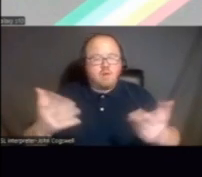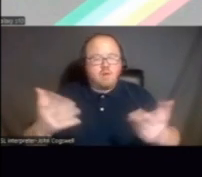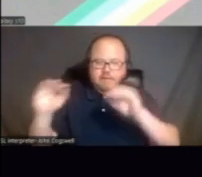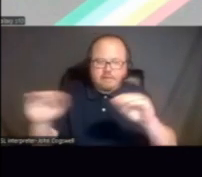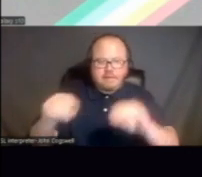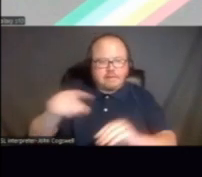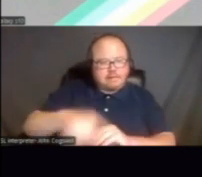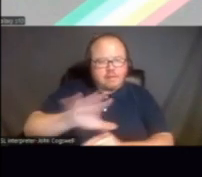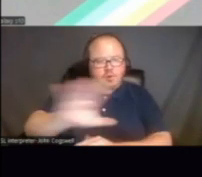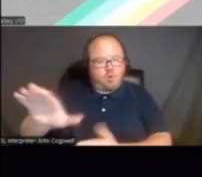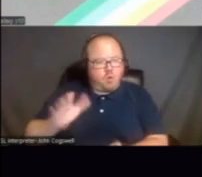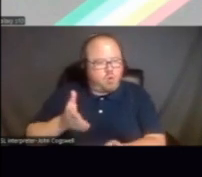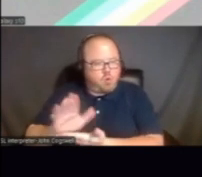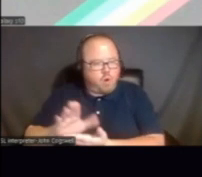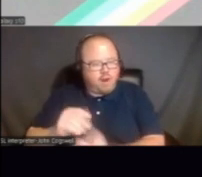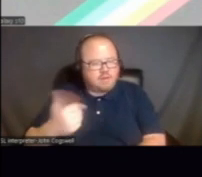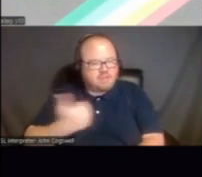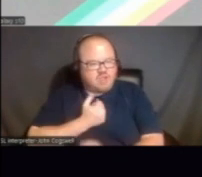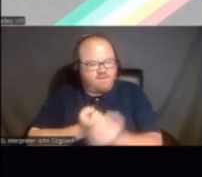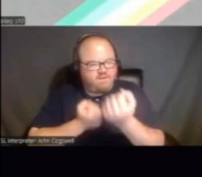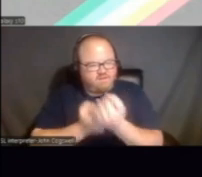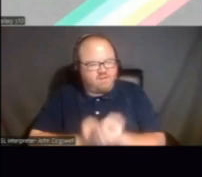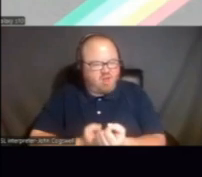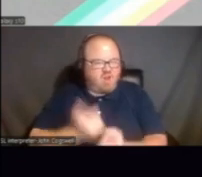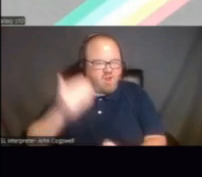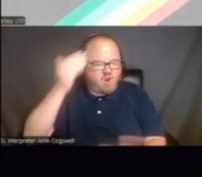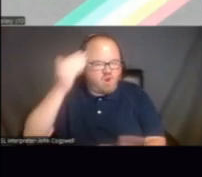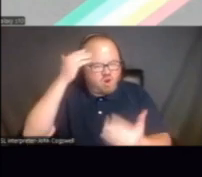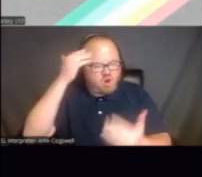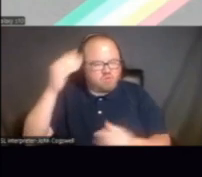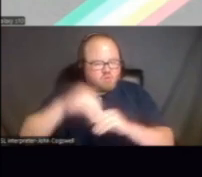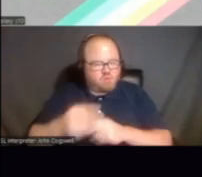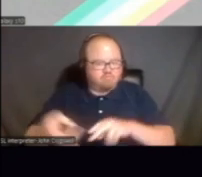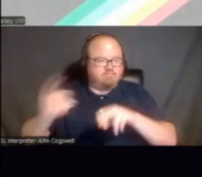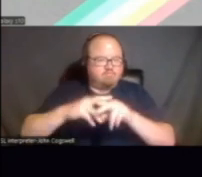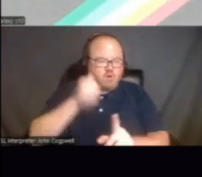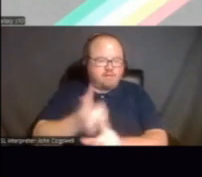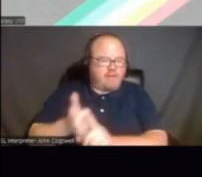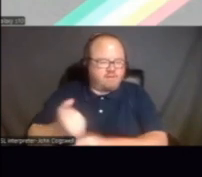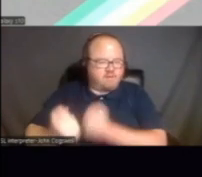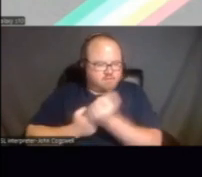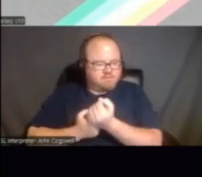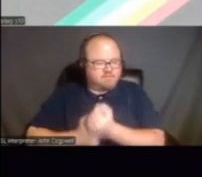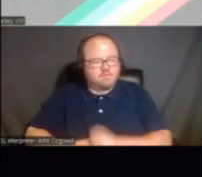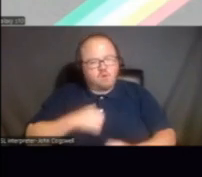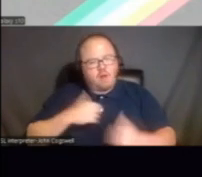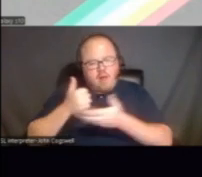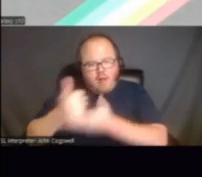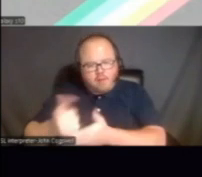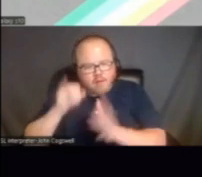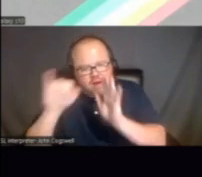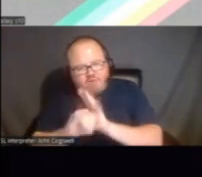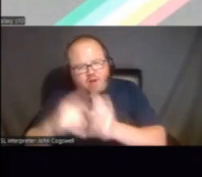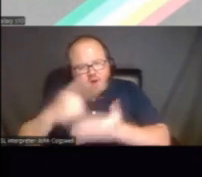their rights and the self-advocacy knowledge and skills necessary to advocate for themselves. We help them identify their needs and